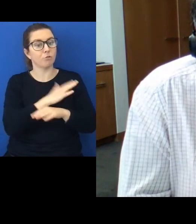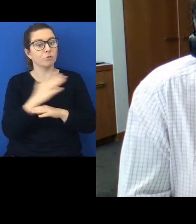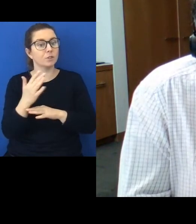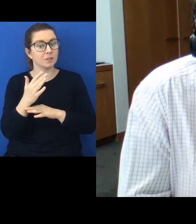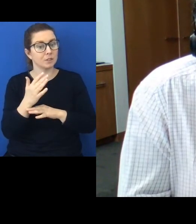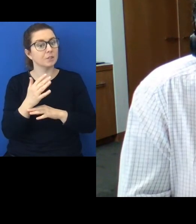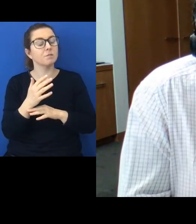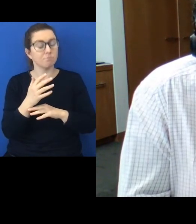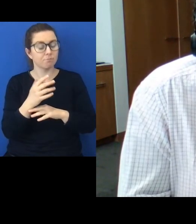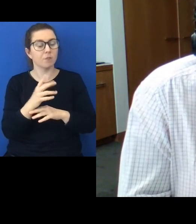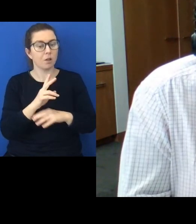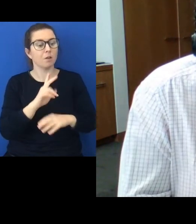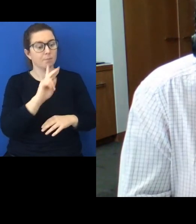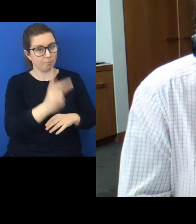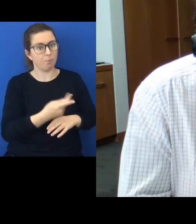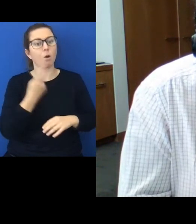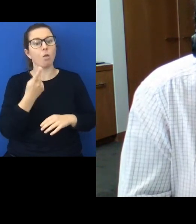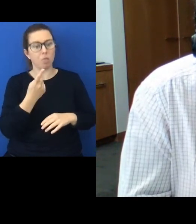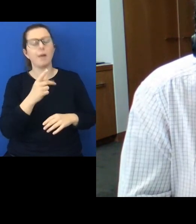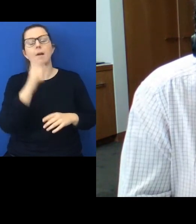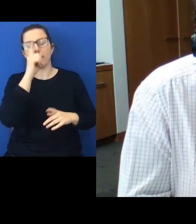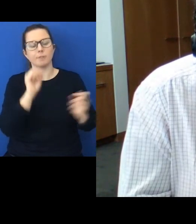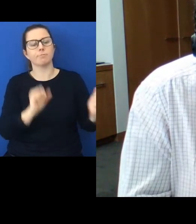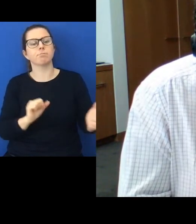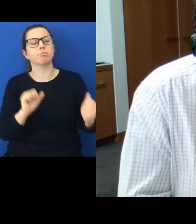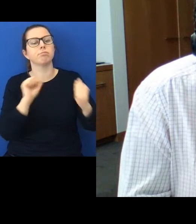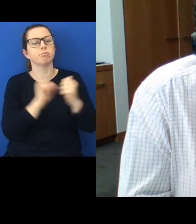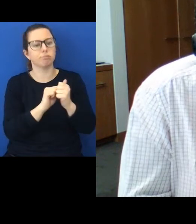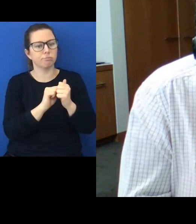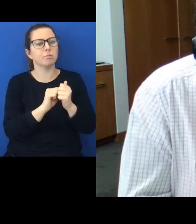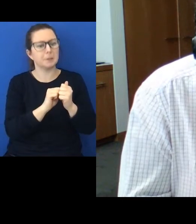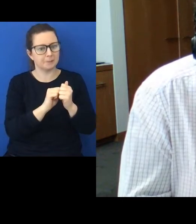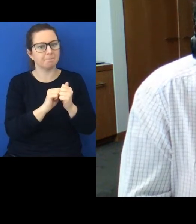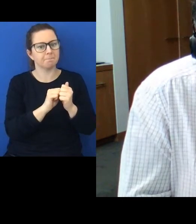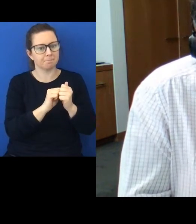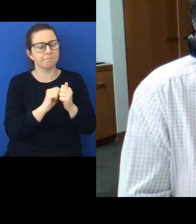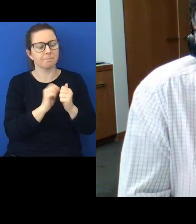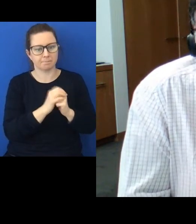both sides can be transformed and in particular